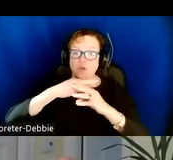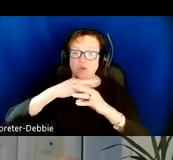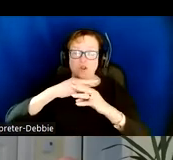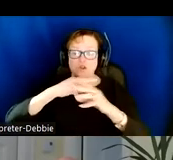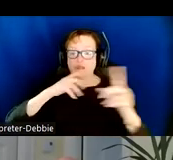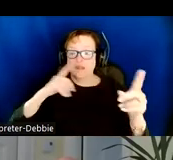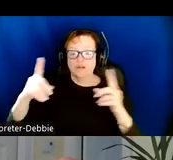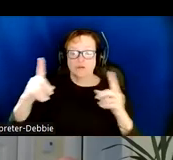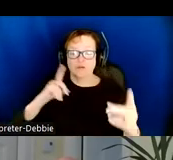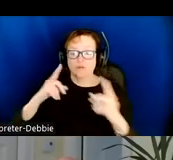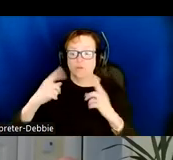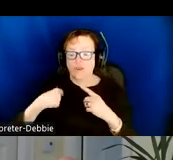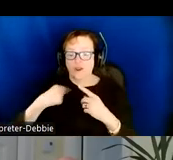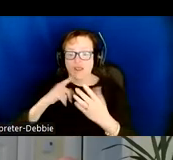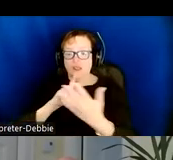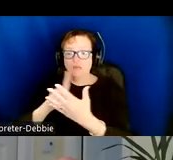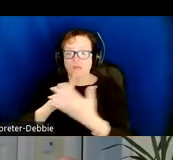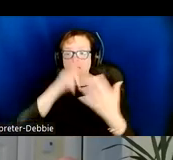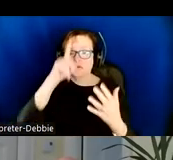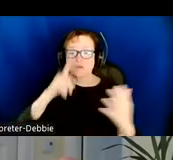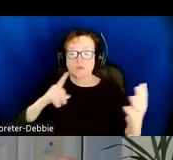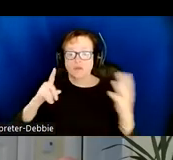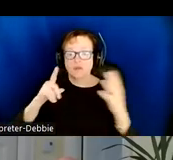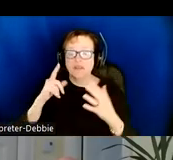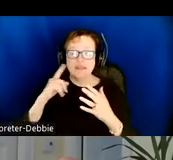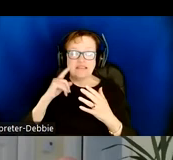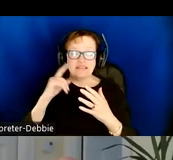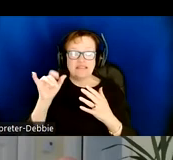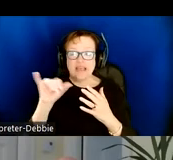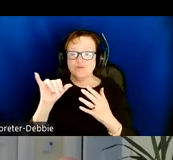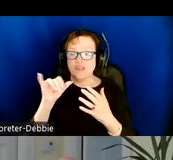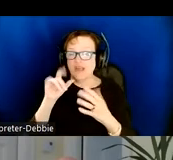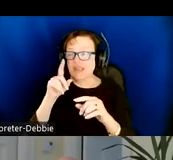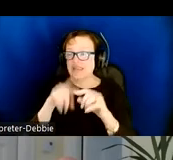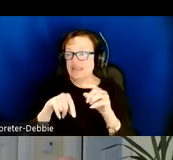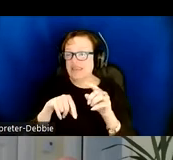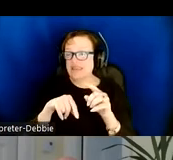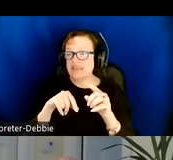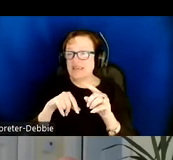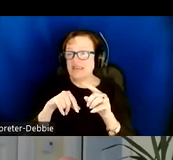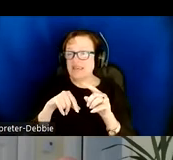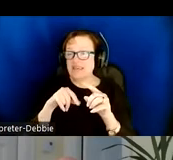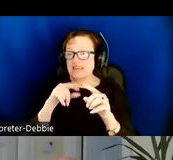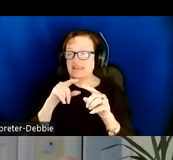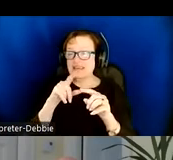to others is something that sound cannot be rivaled by.